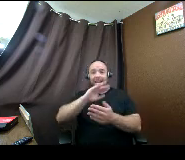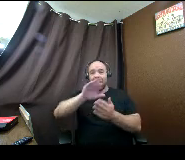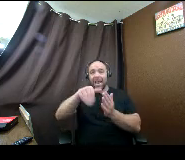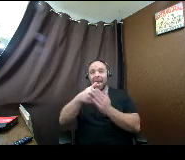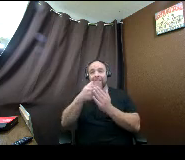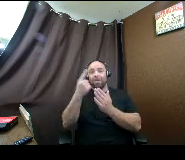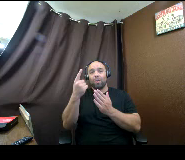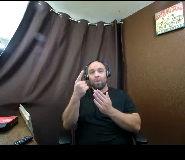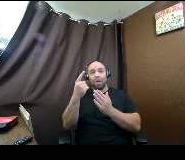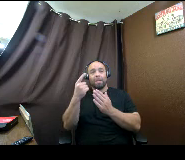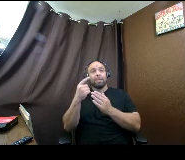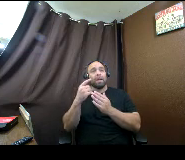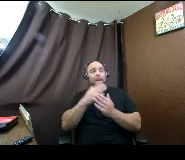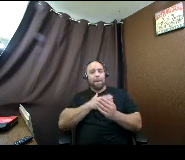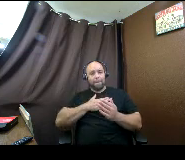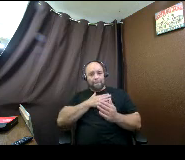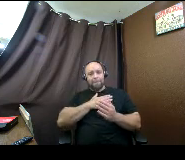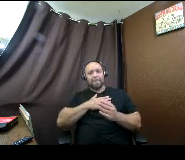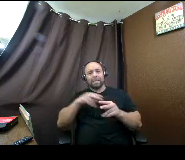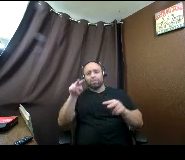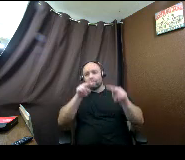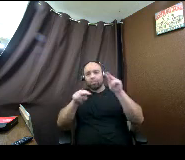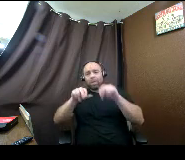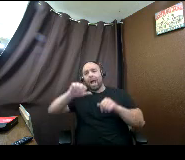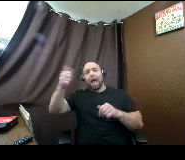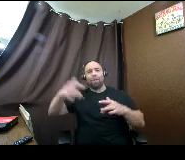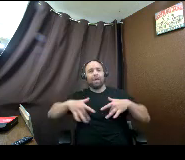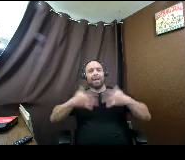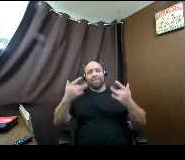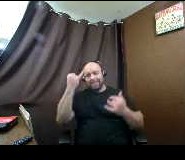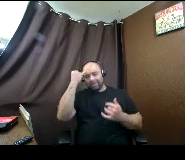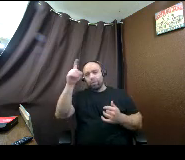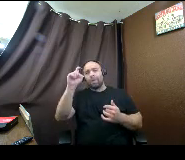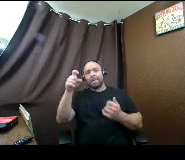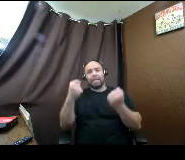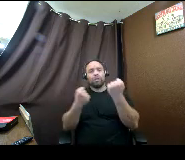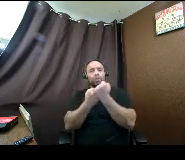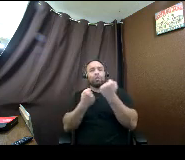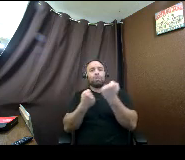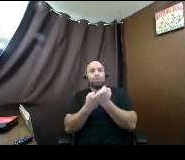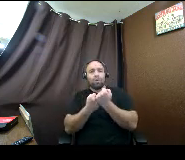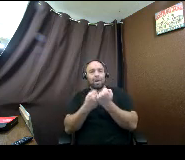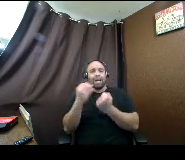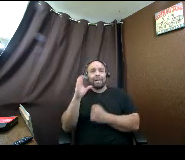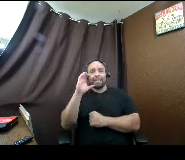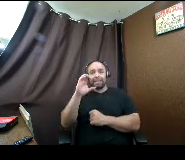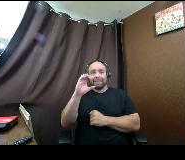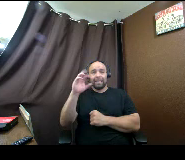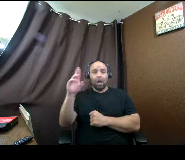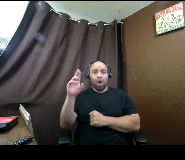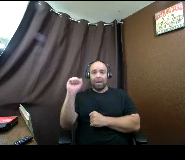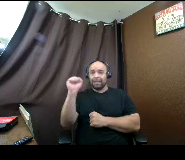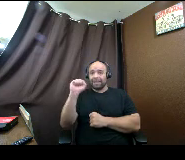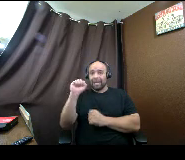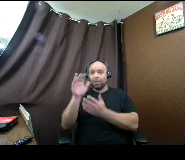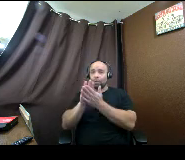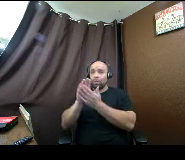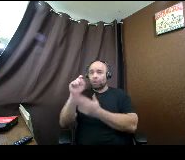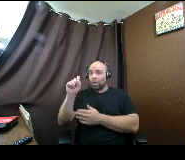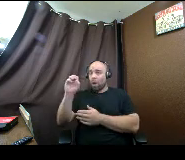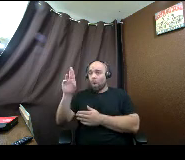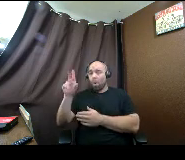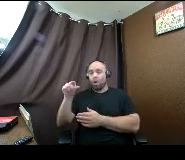our other events if you need additional. support and email. CCR at Seattle schools dot org as well. We're happy to help you.